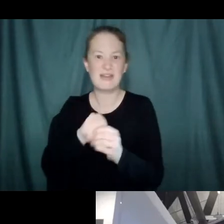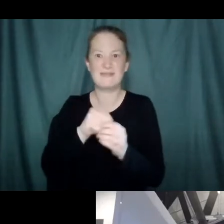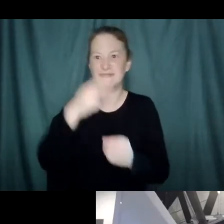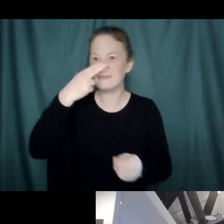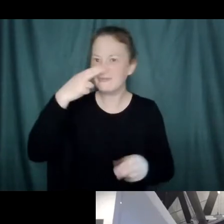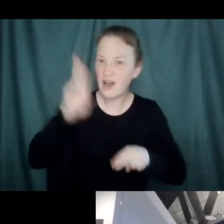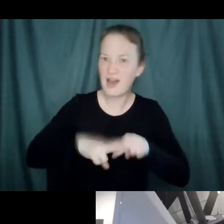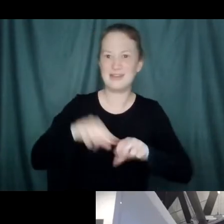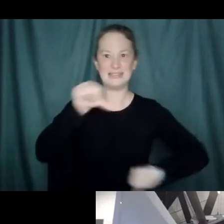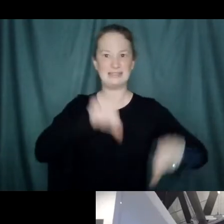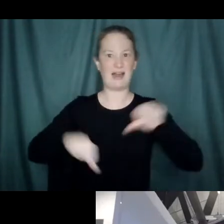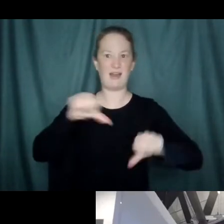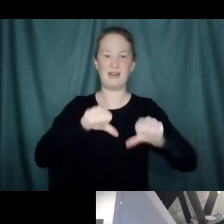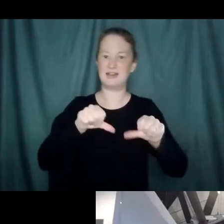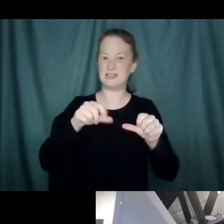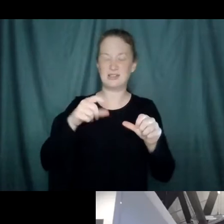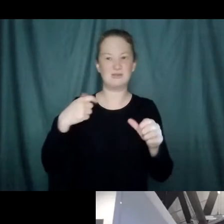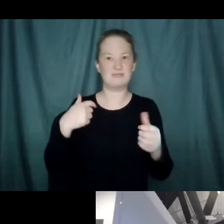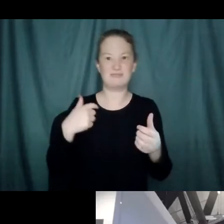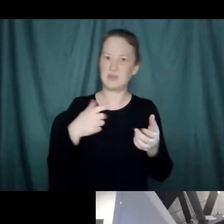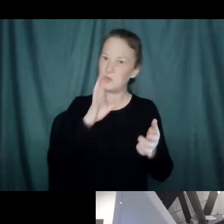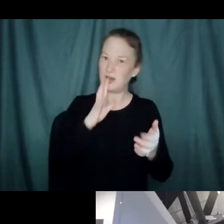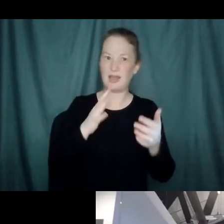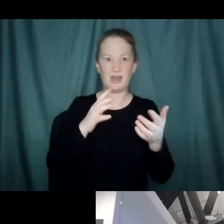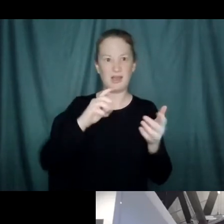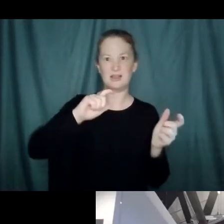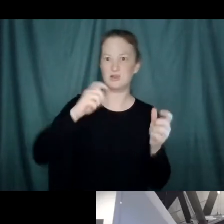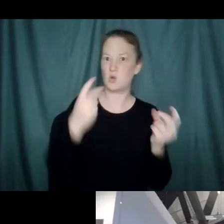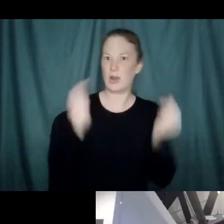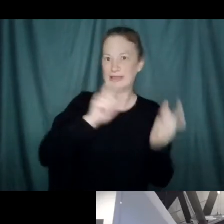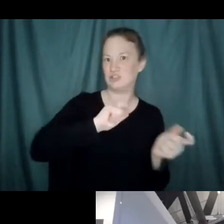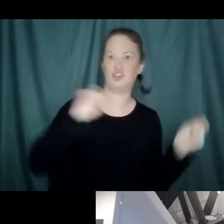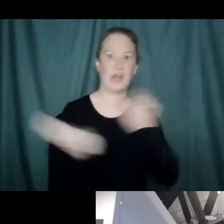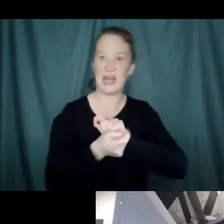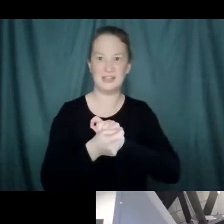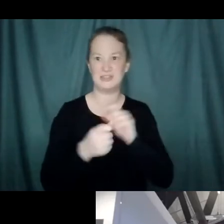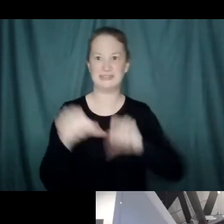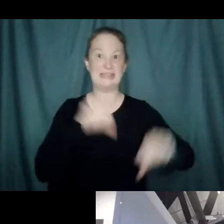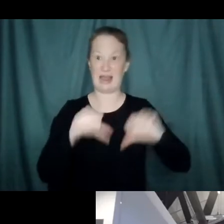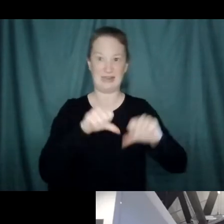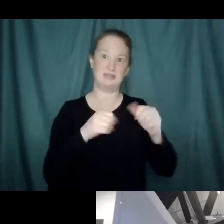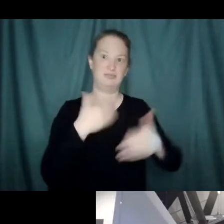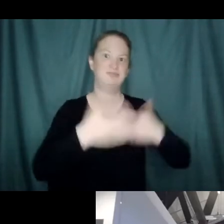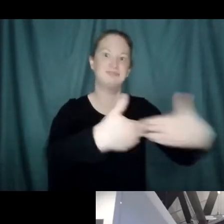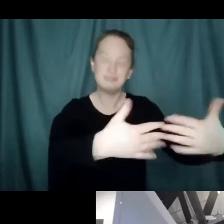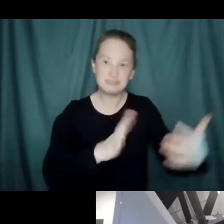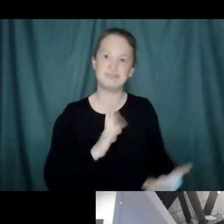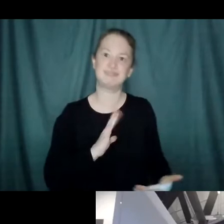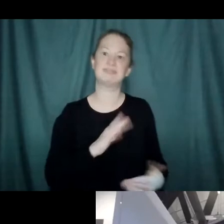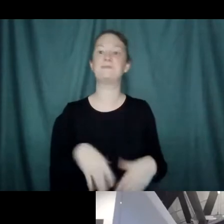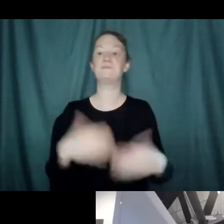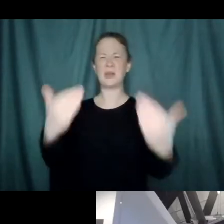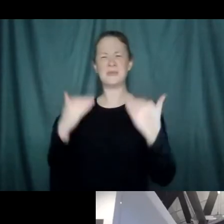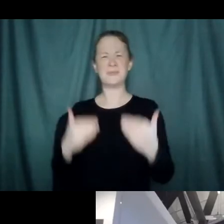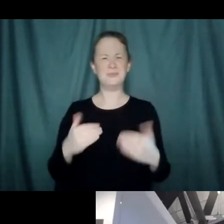to change the face of what we're trying to do. Very cool. Awesome. So, yeah, I guess before we get started, can we just give a